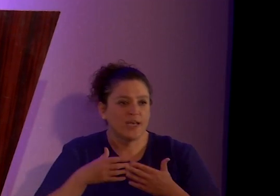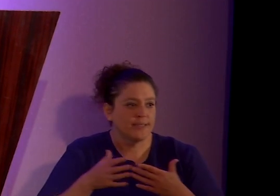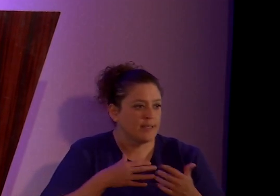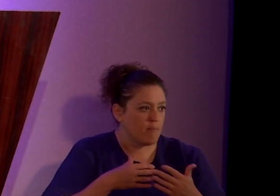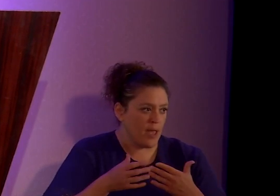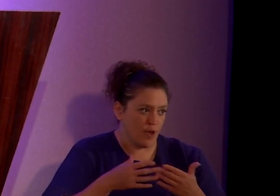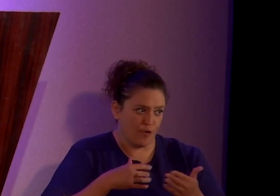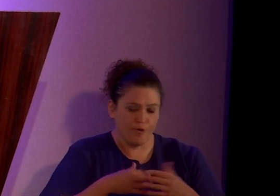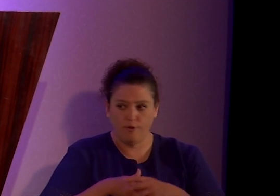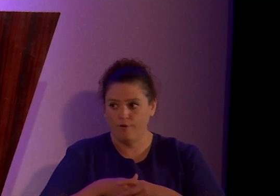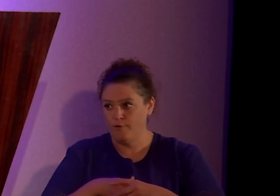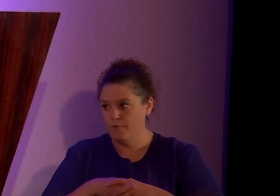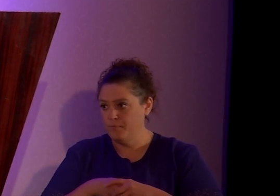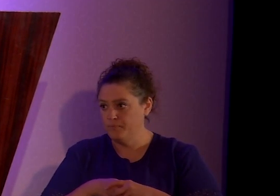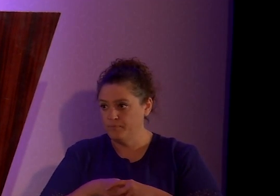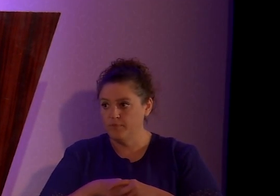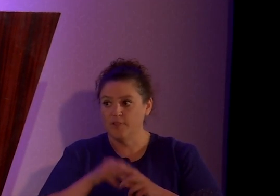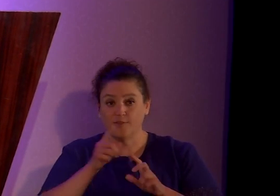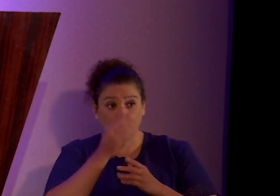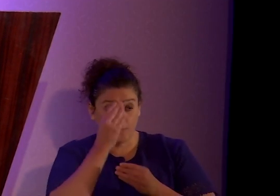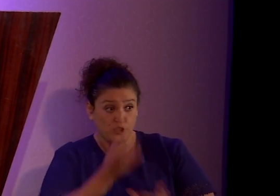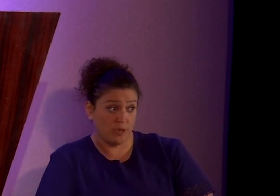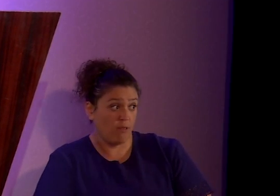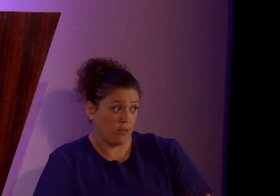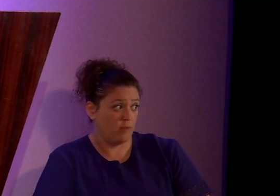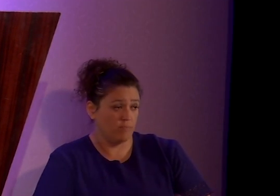So, just saying.